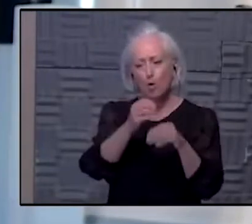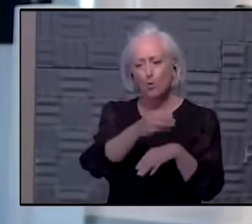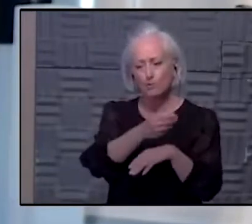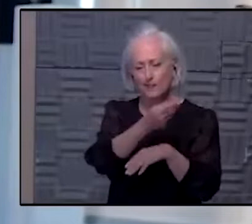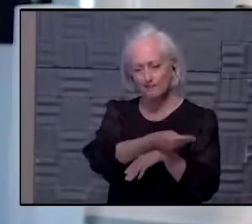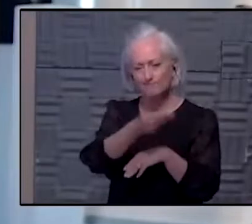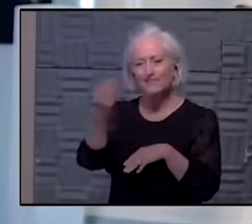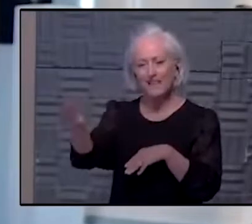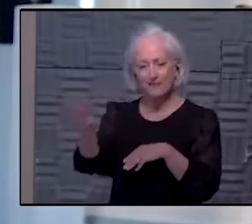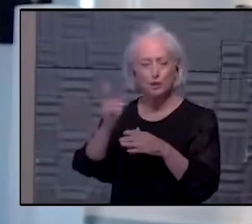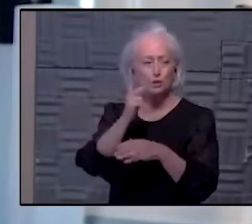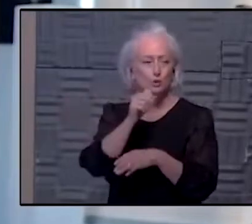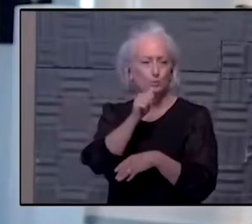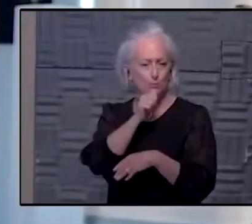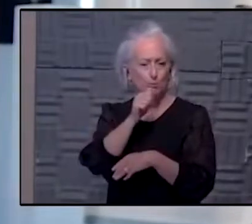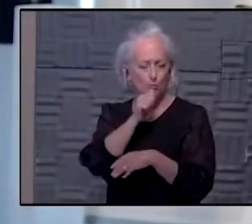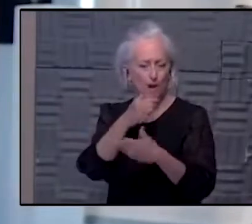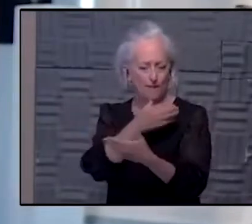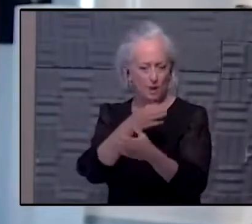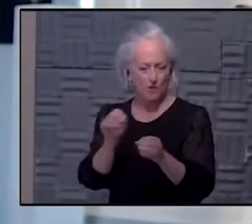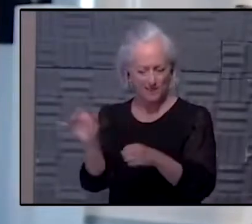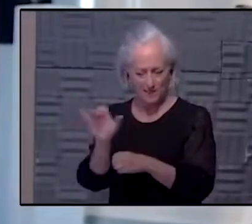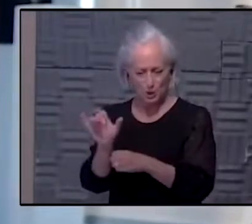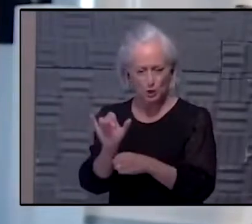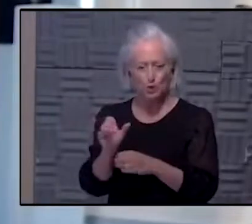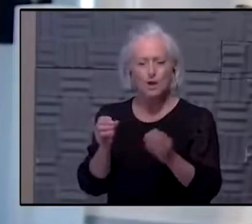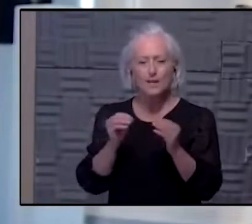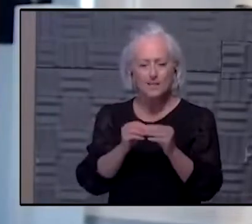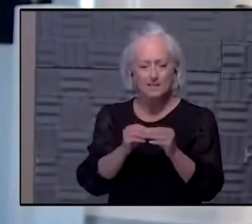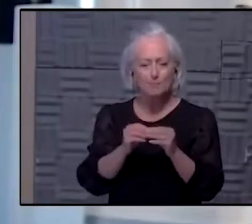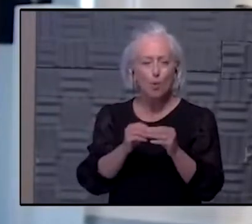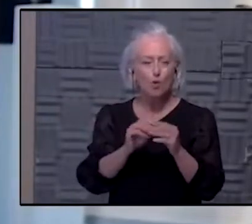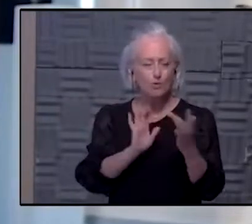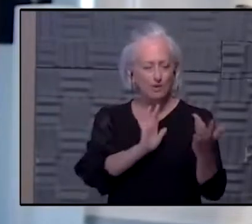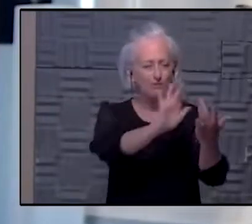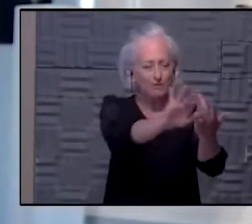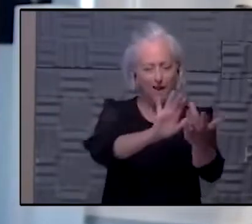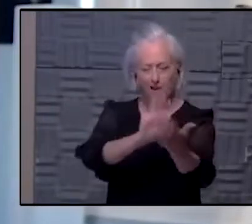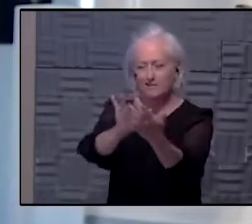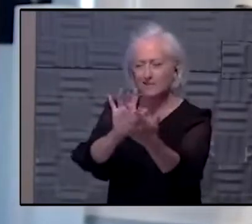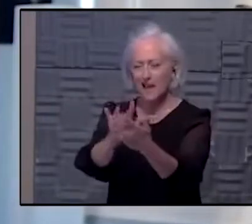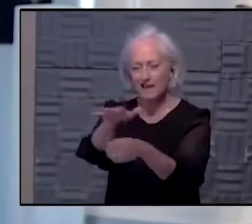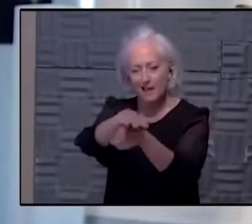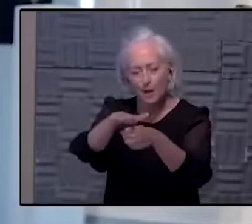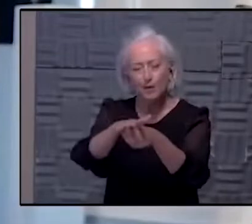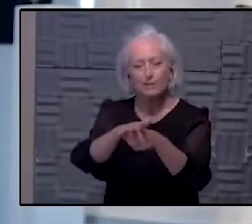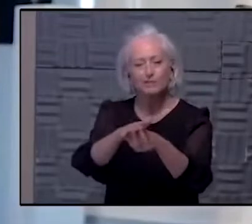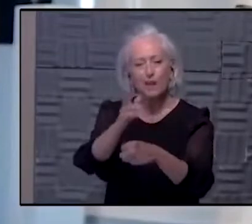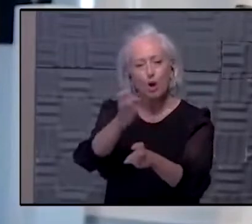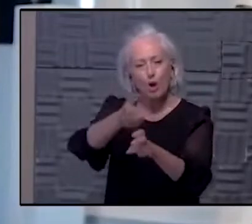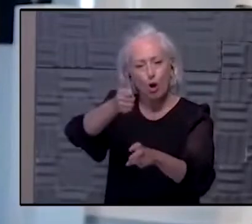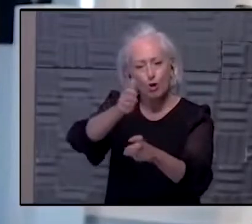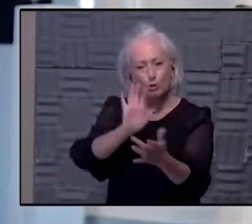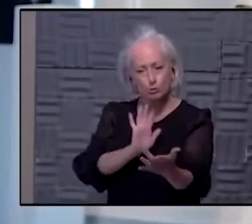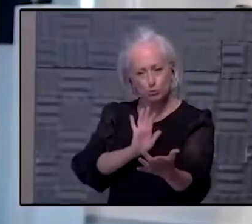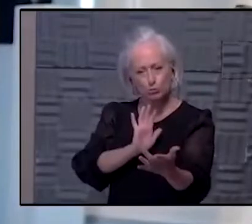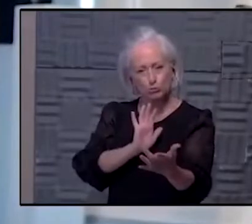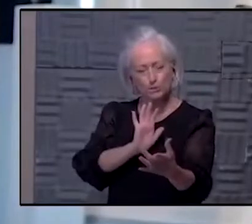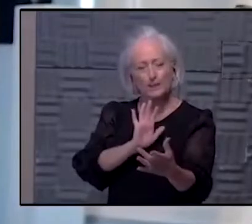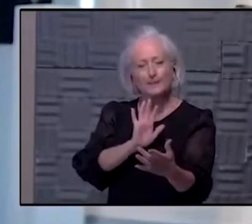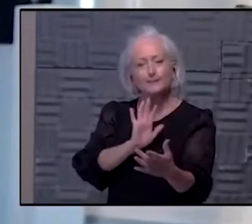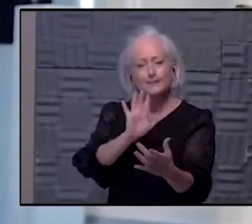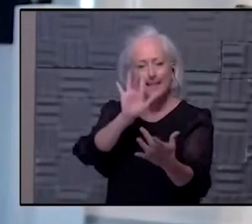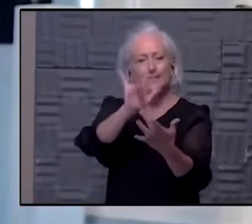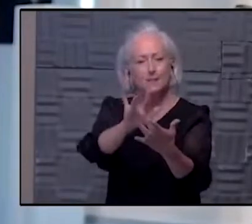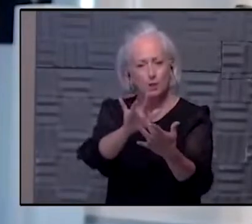small game, in a sense, and getting out into pockets and populations that are harder to reach. I might use this, Dr. Stites, as an opportunity